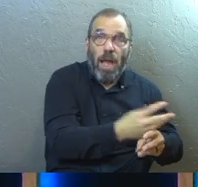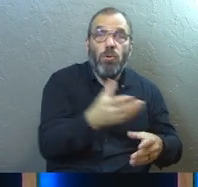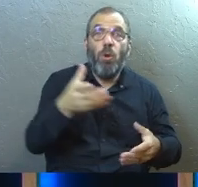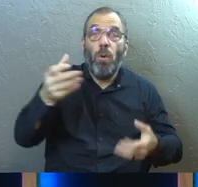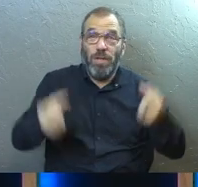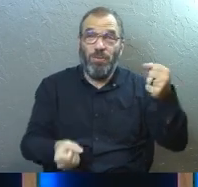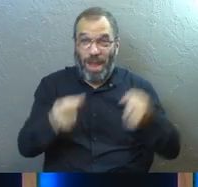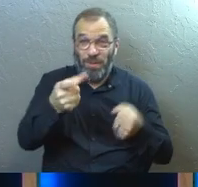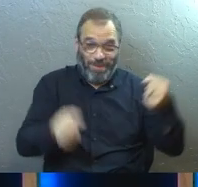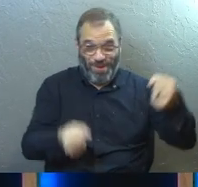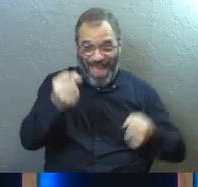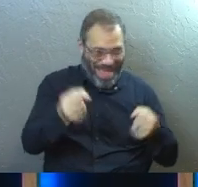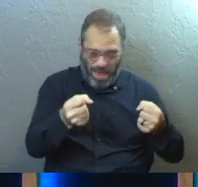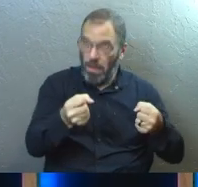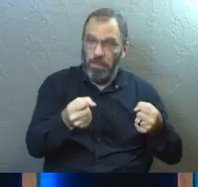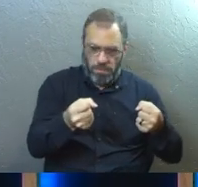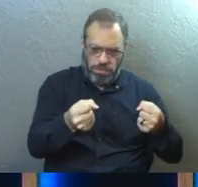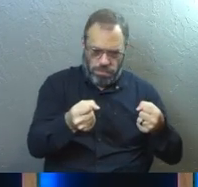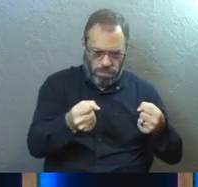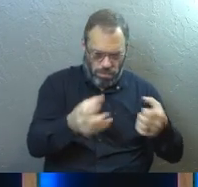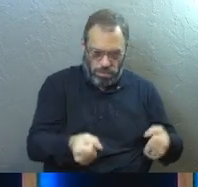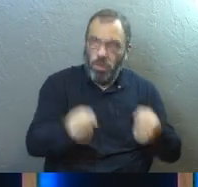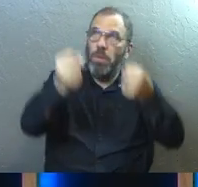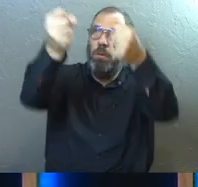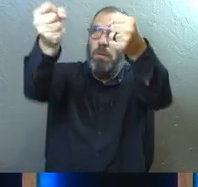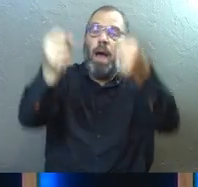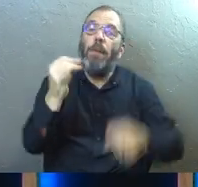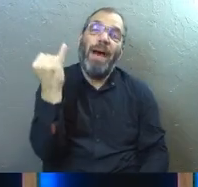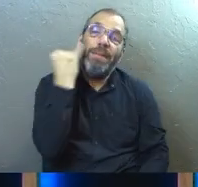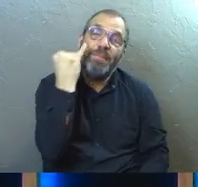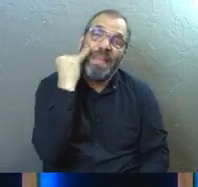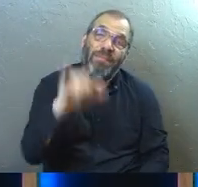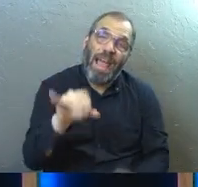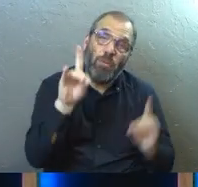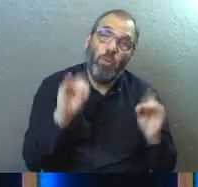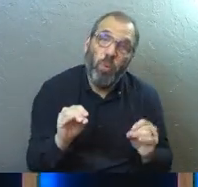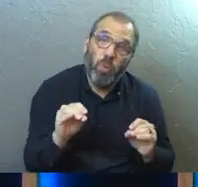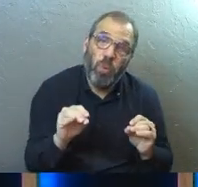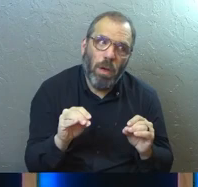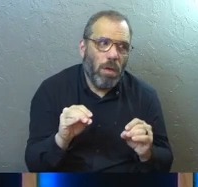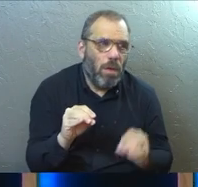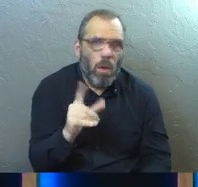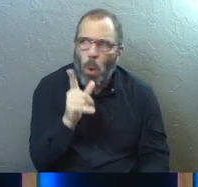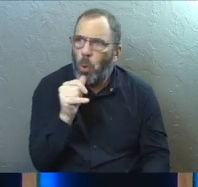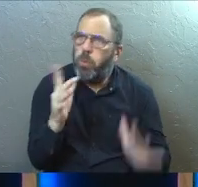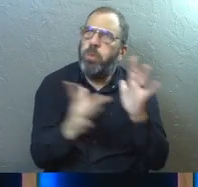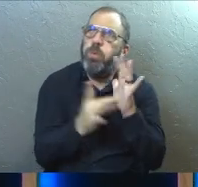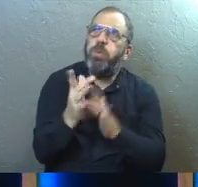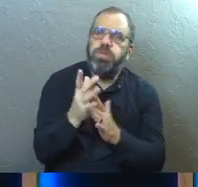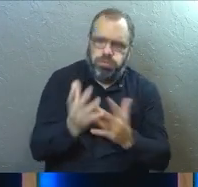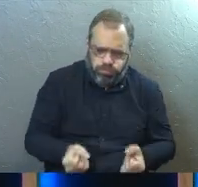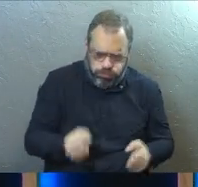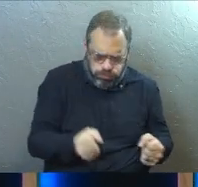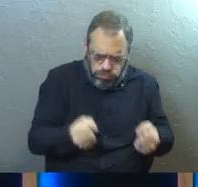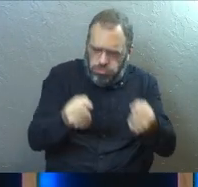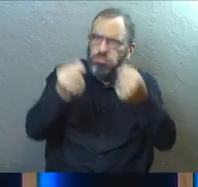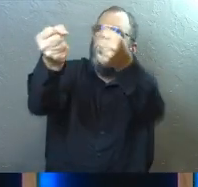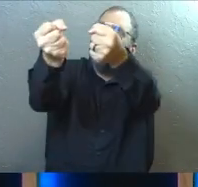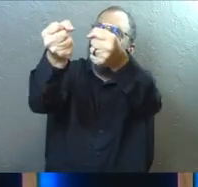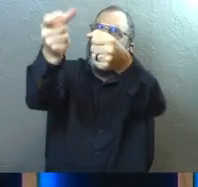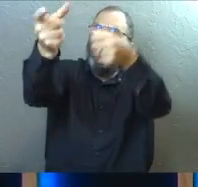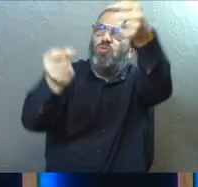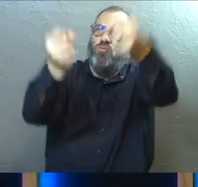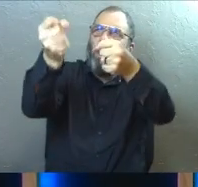Jesus, right? It goes against everything. But if you're going to do that, who is this Jesus I'm giving control to?